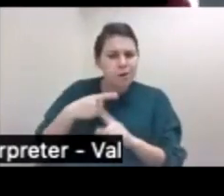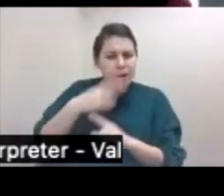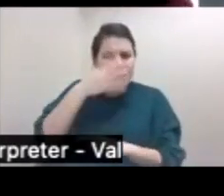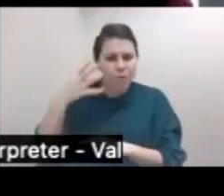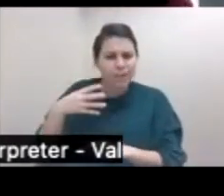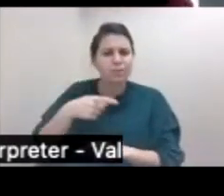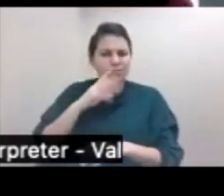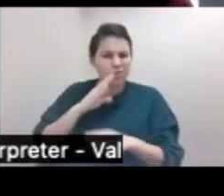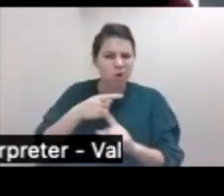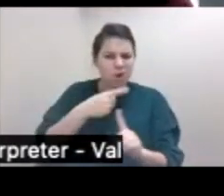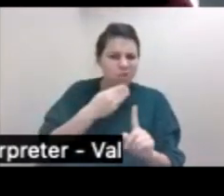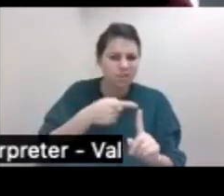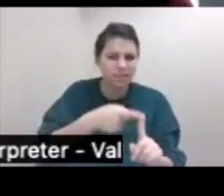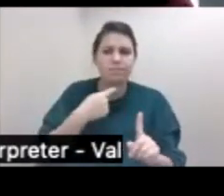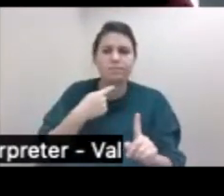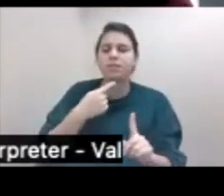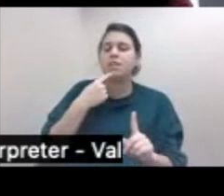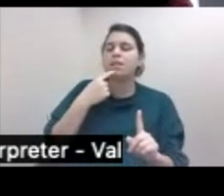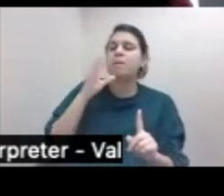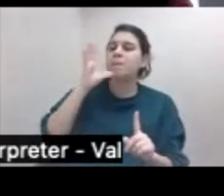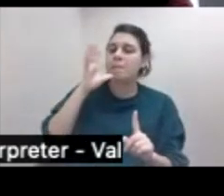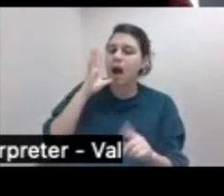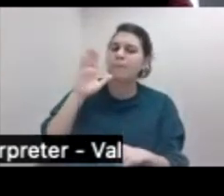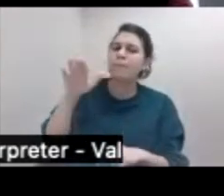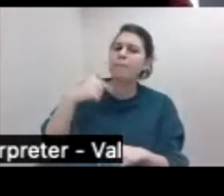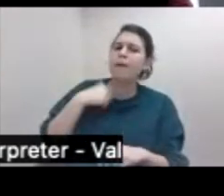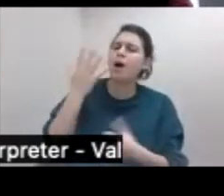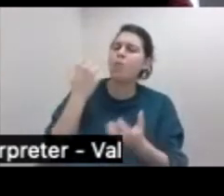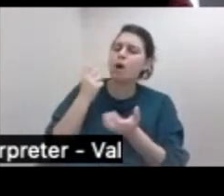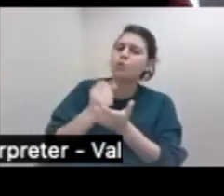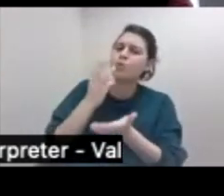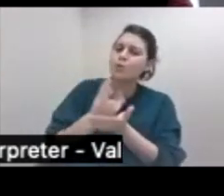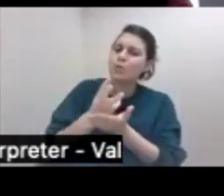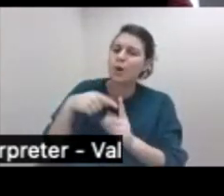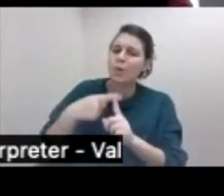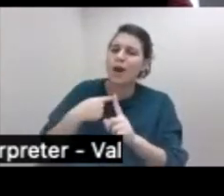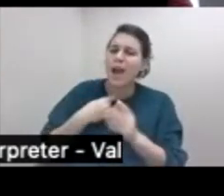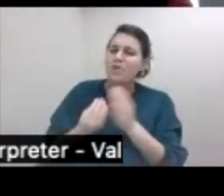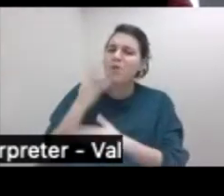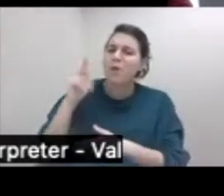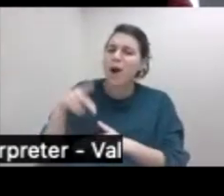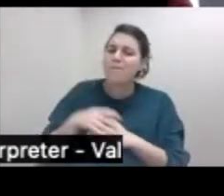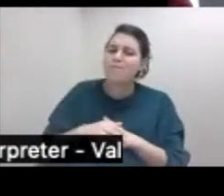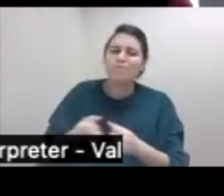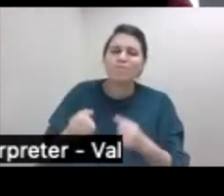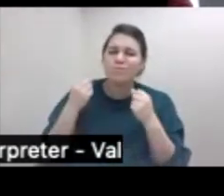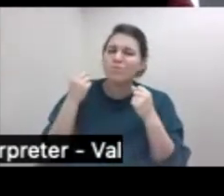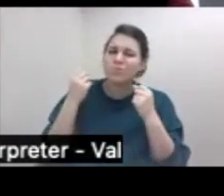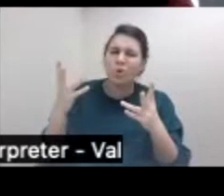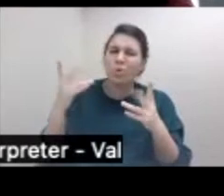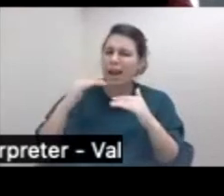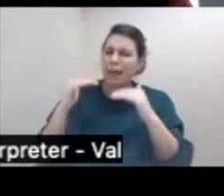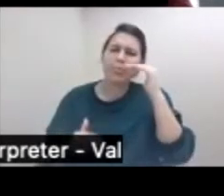her daughter was 14 years of age. Mom, I'm going to be a social worker when I grow up. There are too many injustices against Latinos